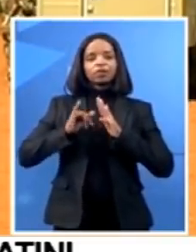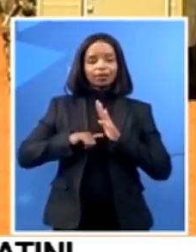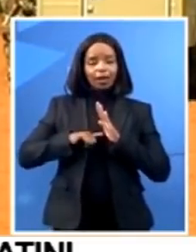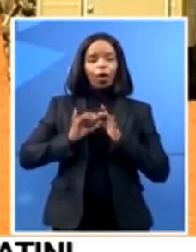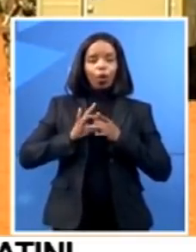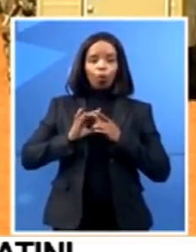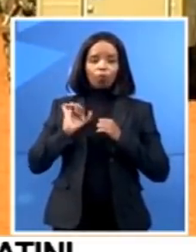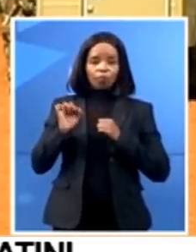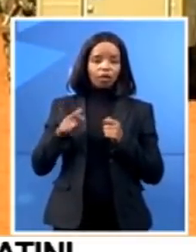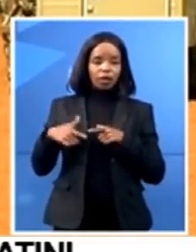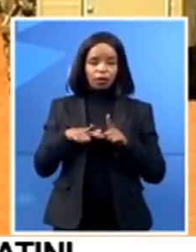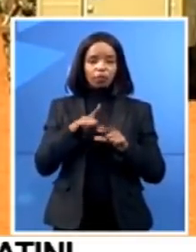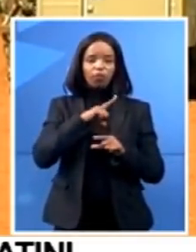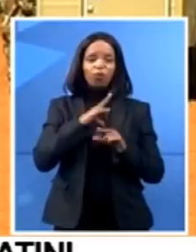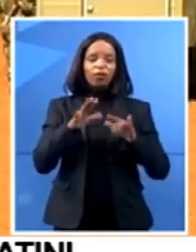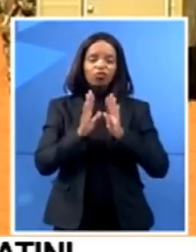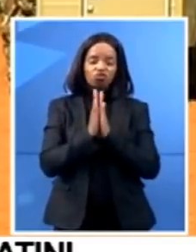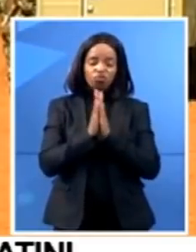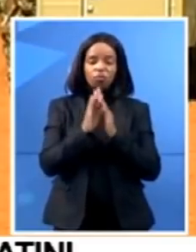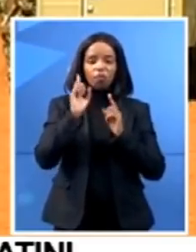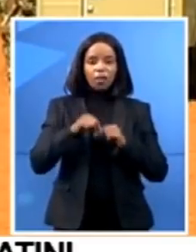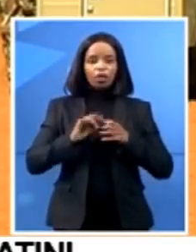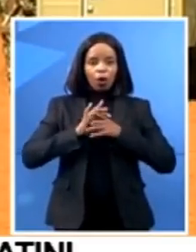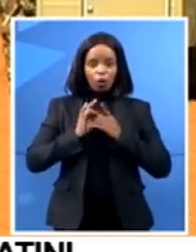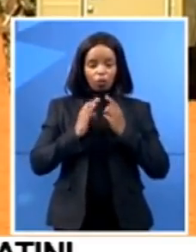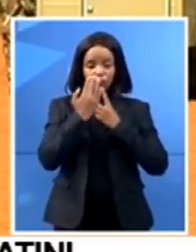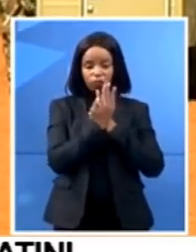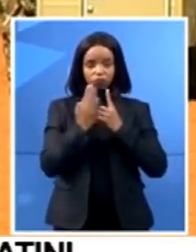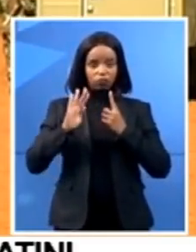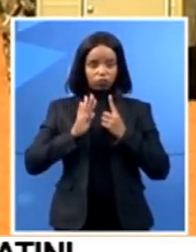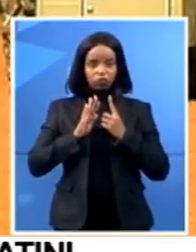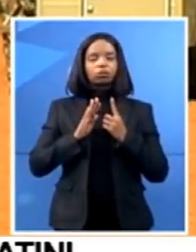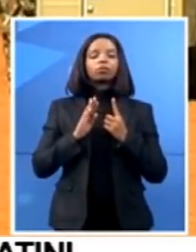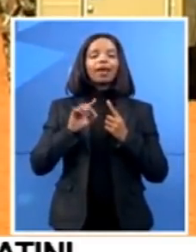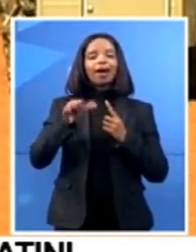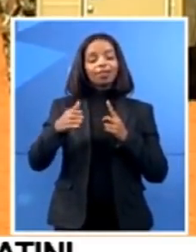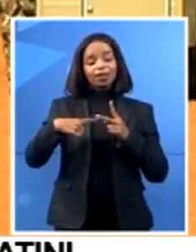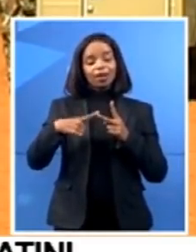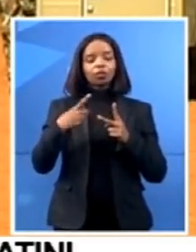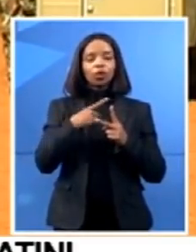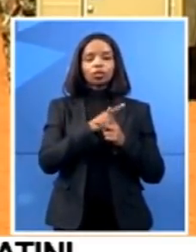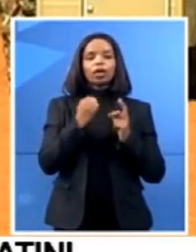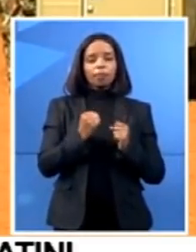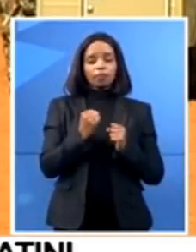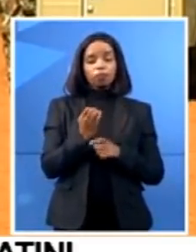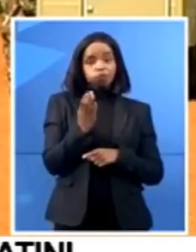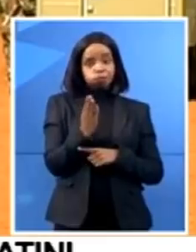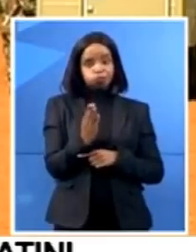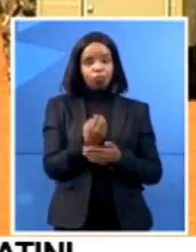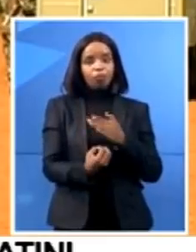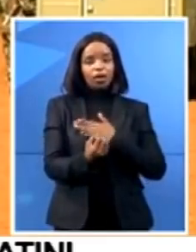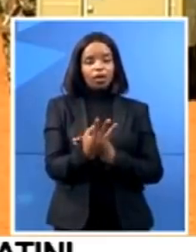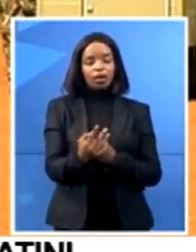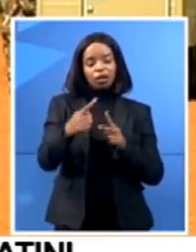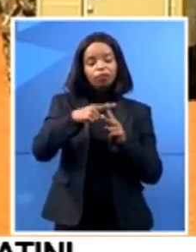home and the other doctor is still there at Mamithlake village in the tip of Mpumalanga. But these doctors, they are bringing the number to three of the doctors that have